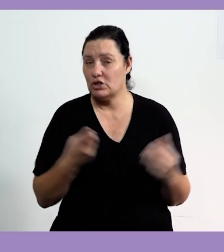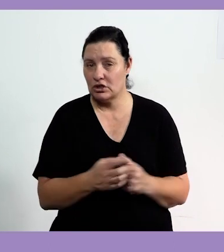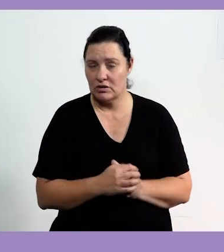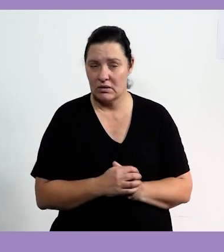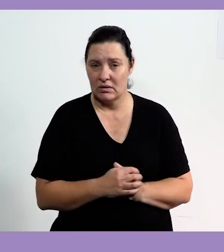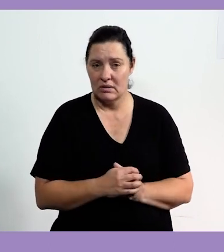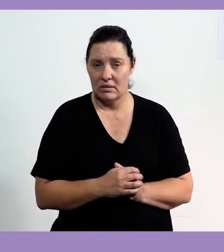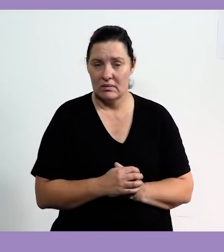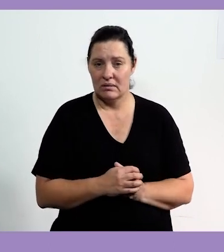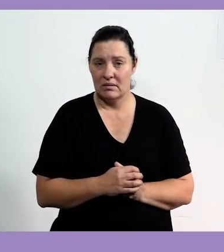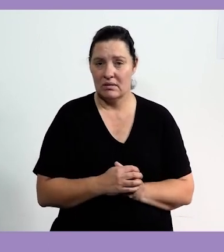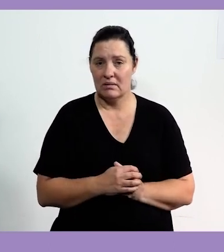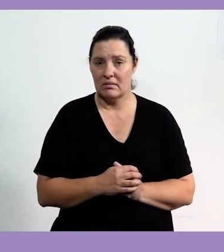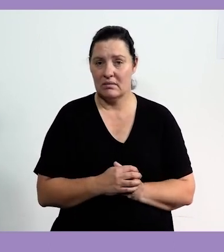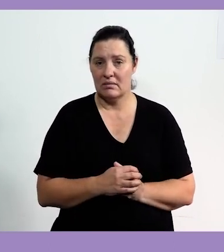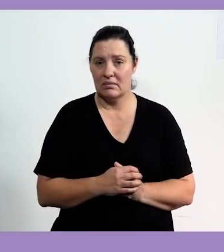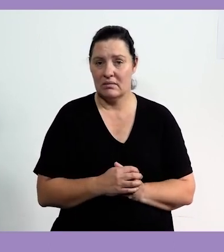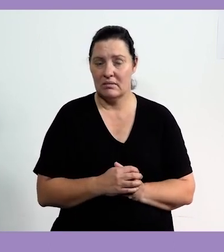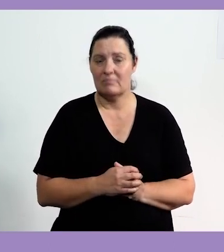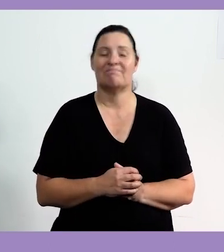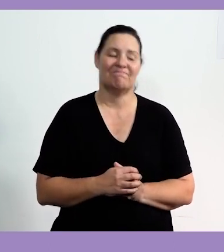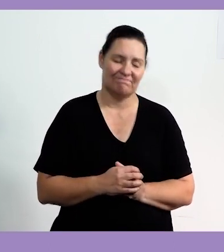figure out how much we are counting down?